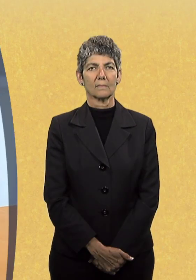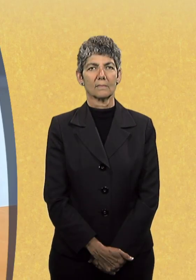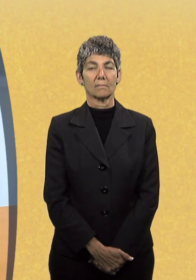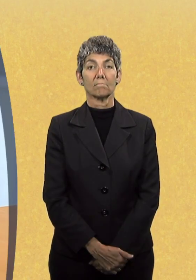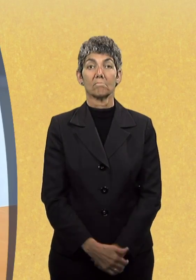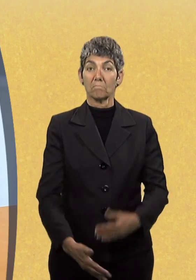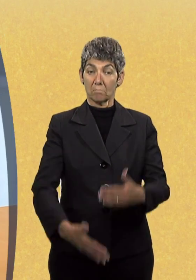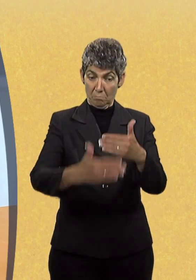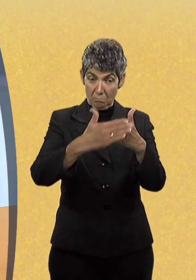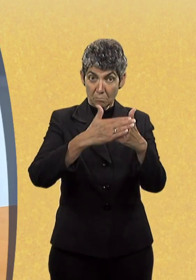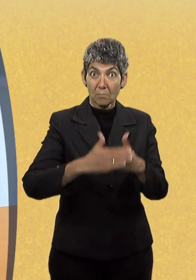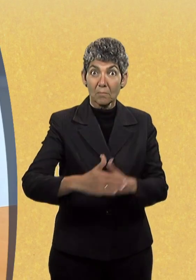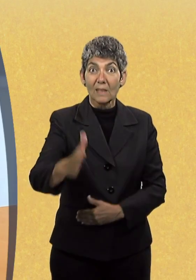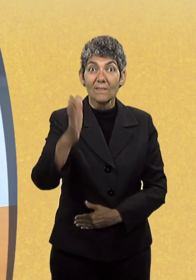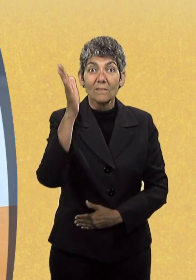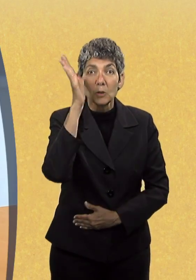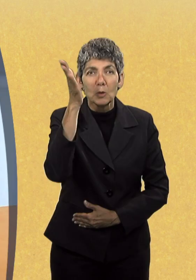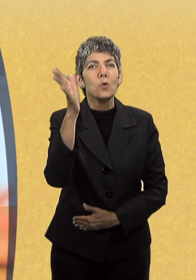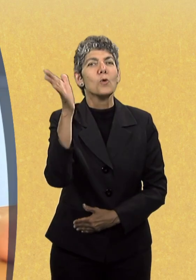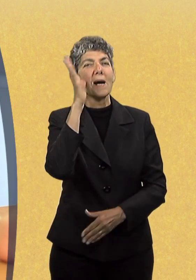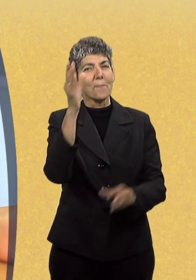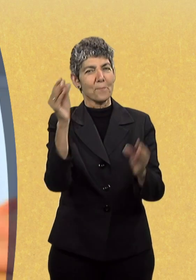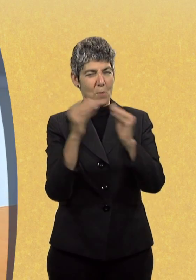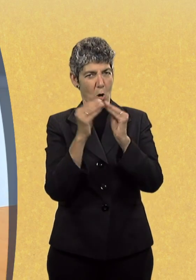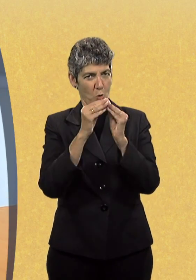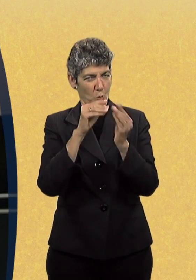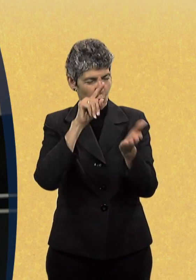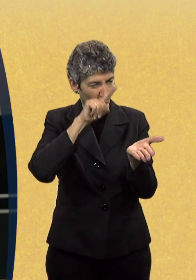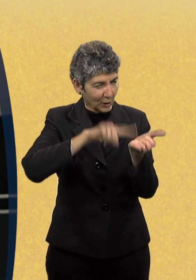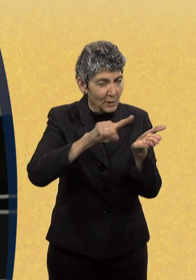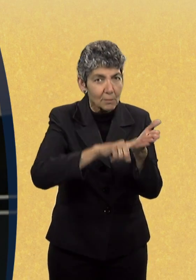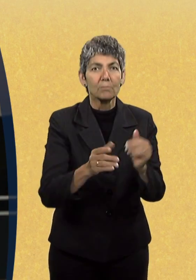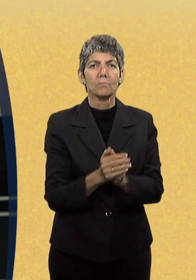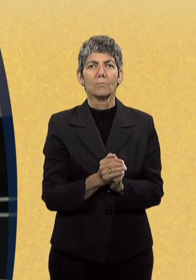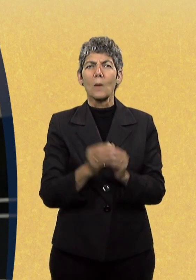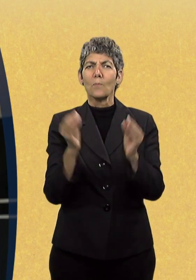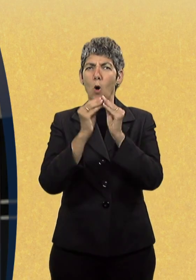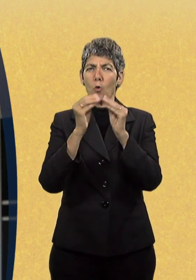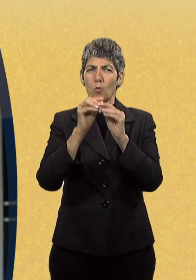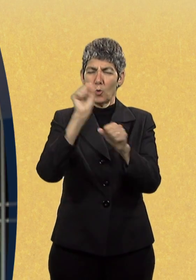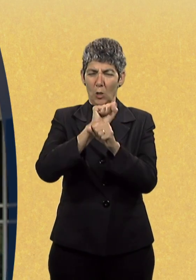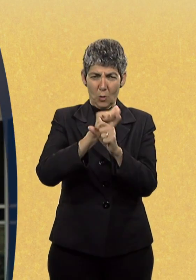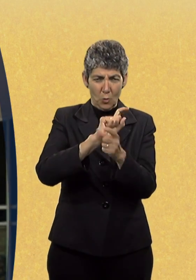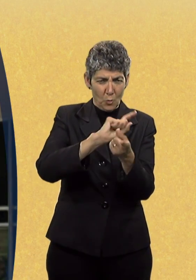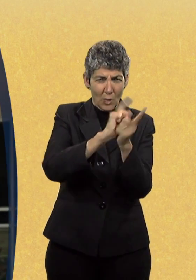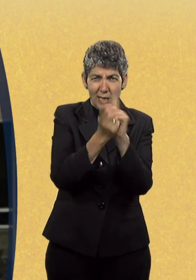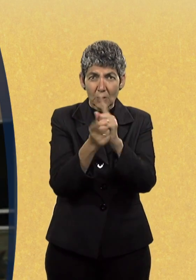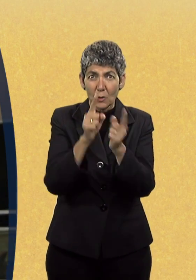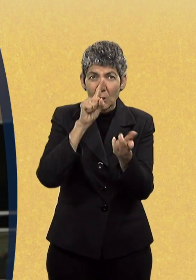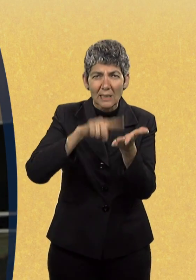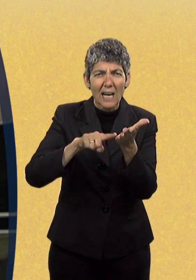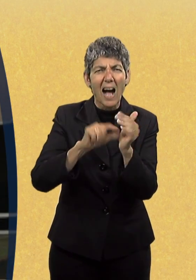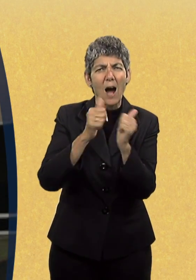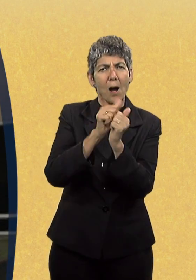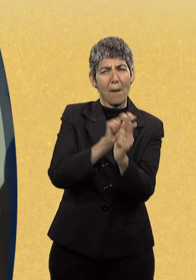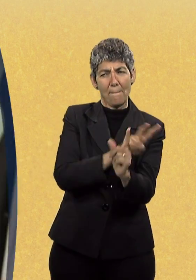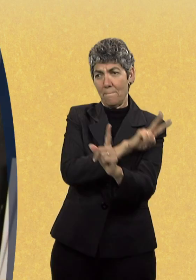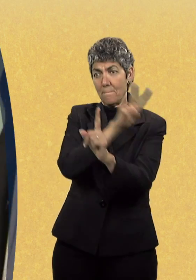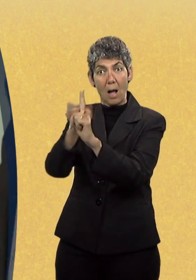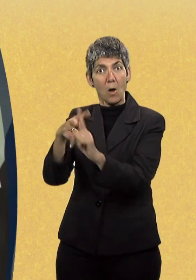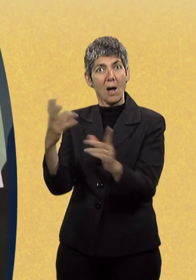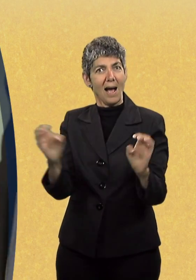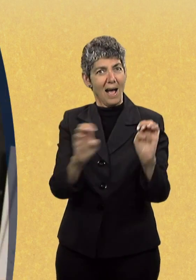The future is going to bring many research projects and many attempts to translate the